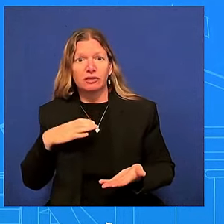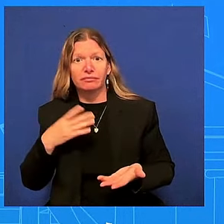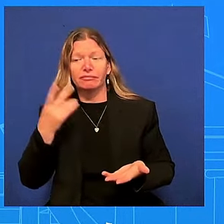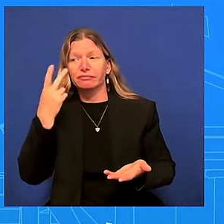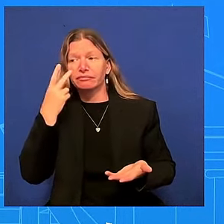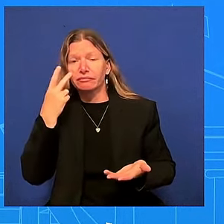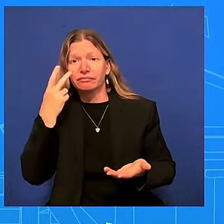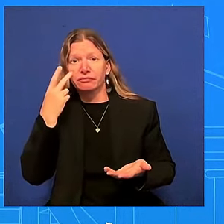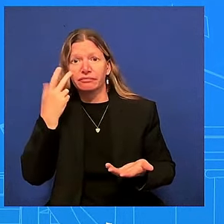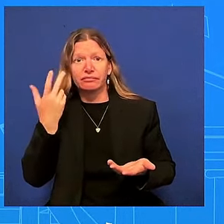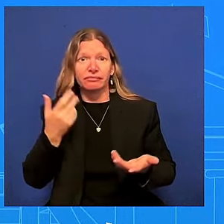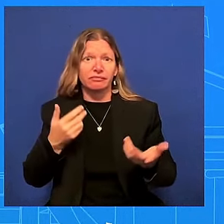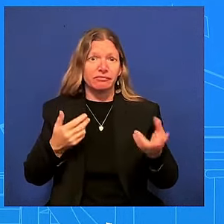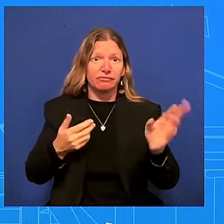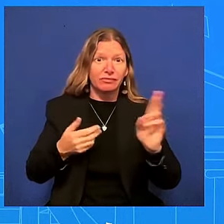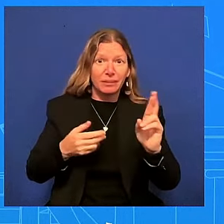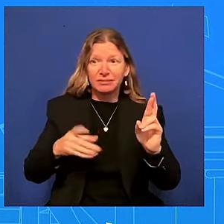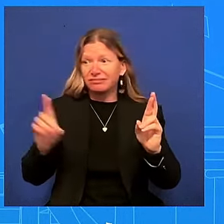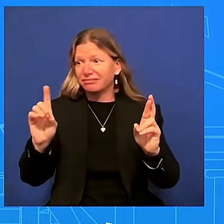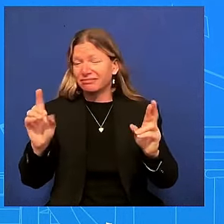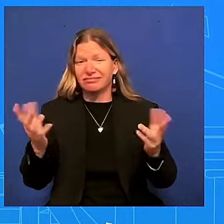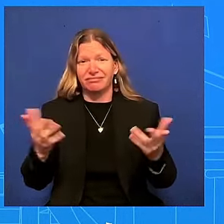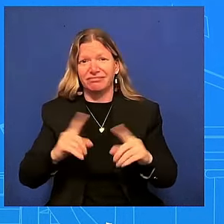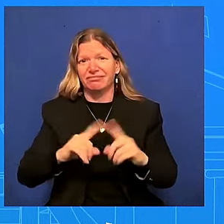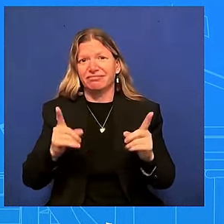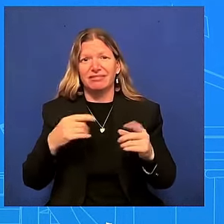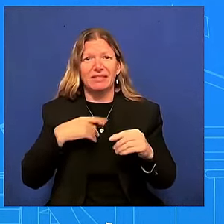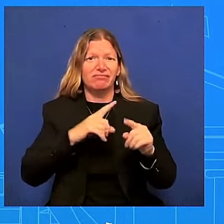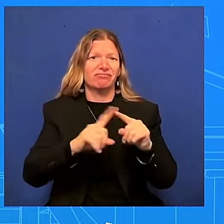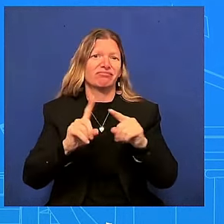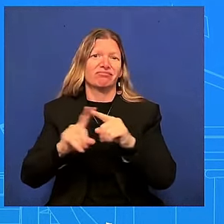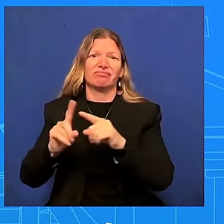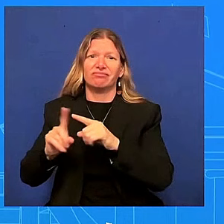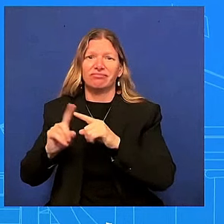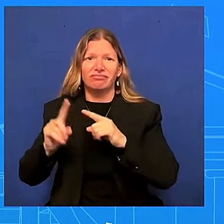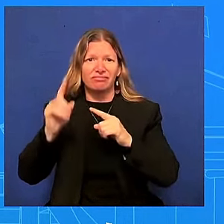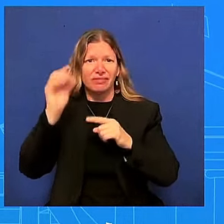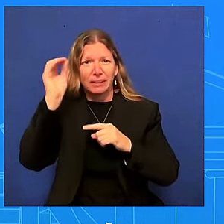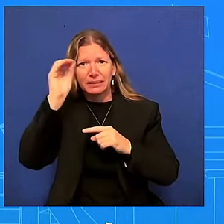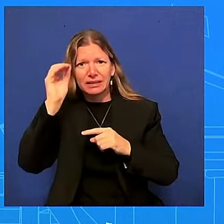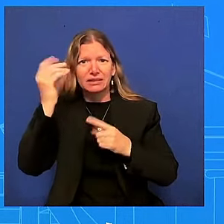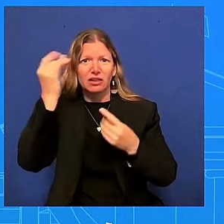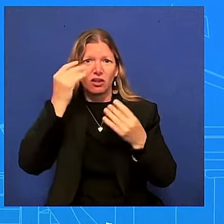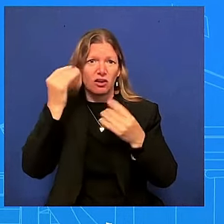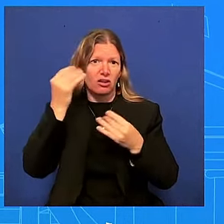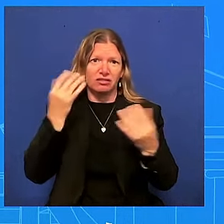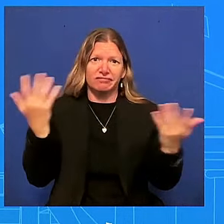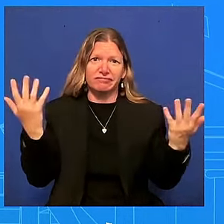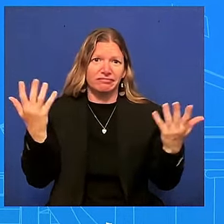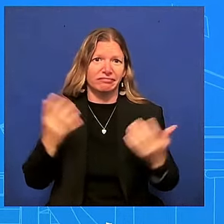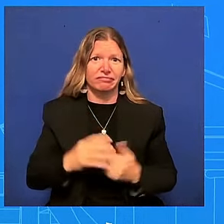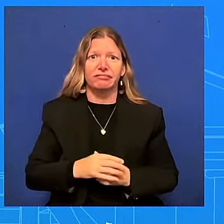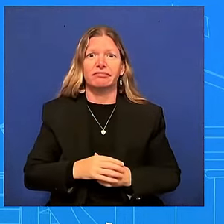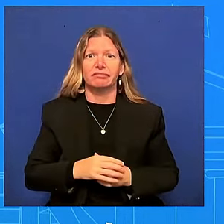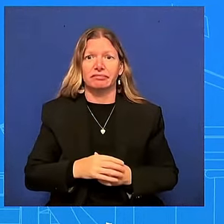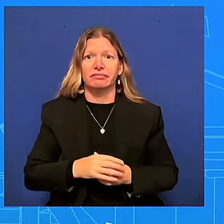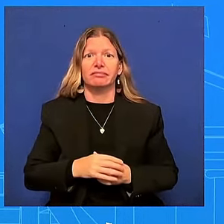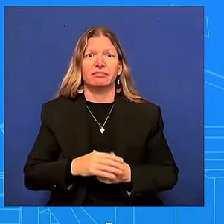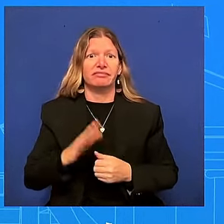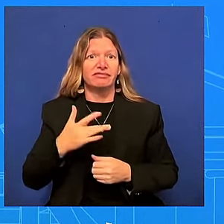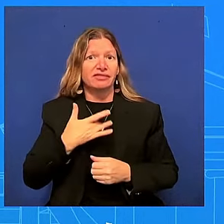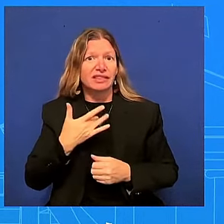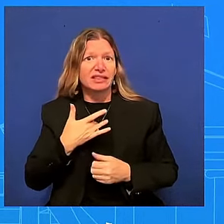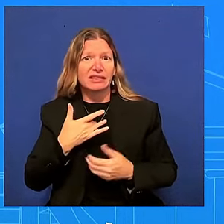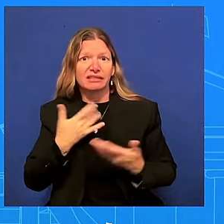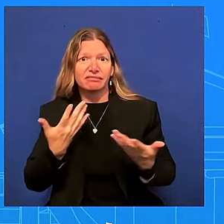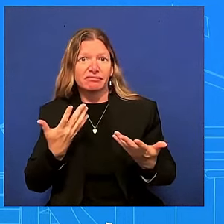he's going to have his thoughts that's for him to speak to uh we are not this is not a president that's about his personal